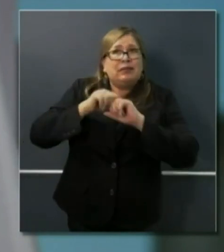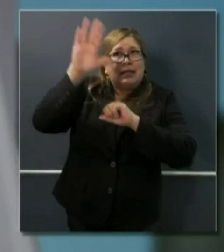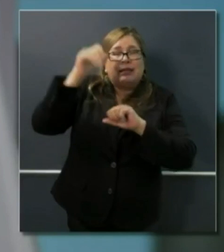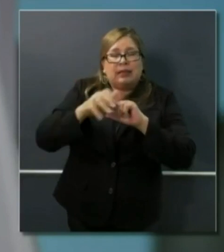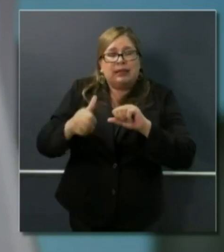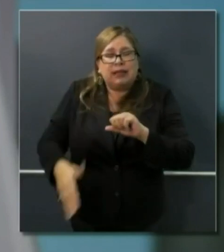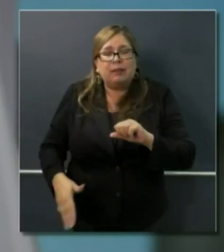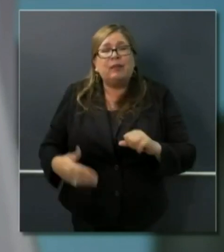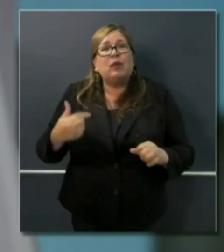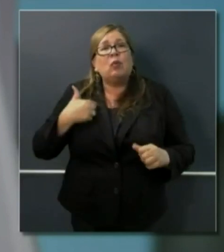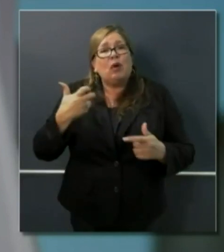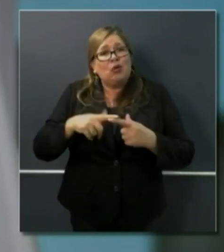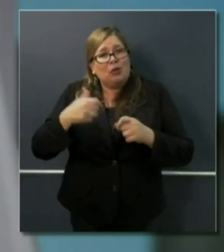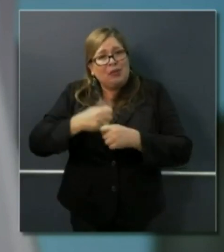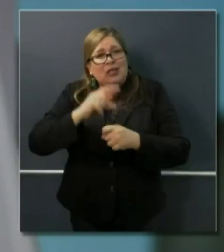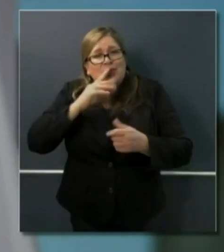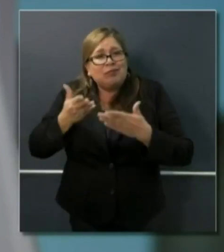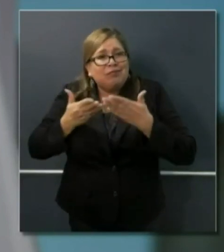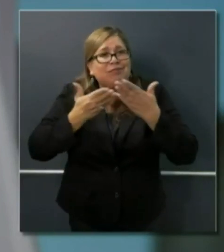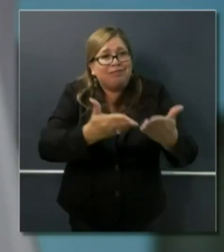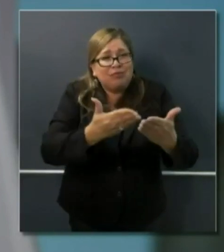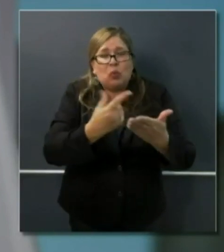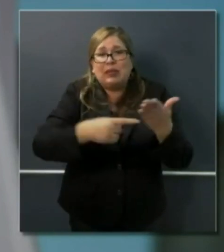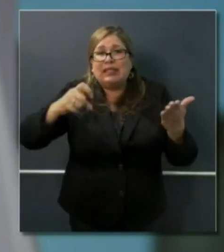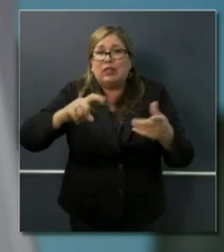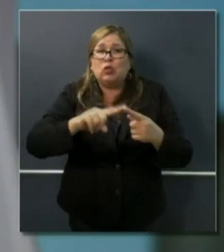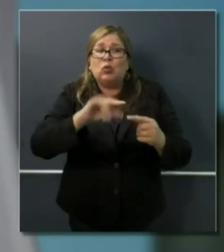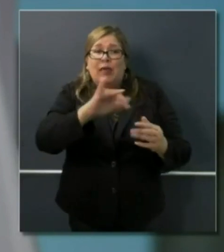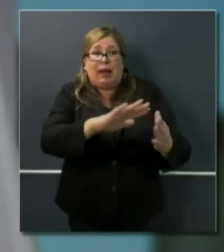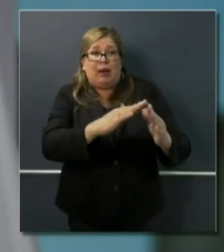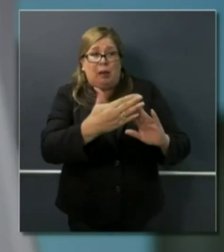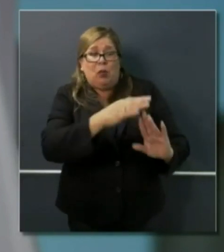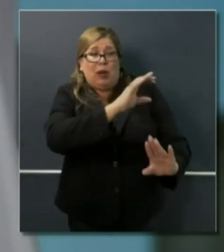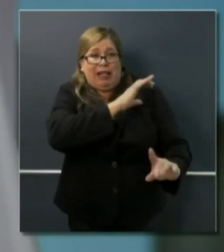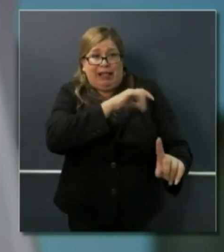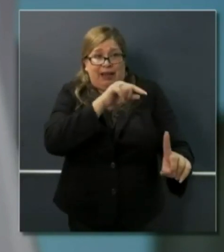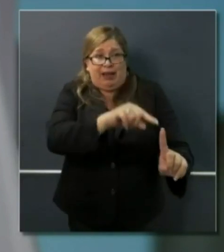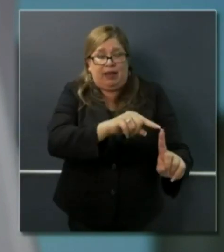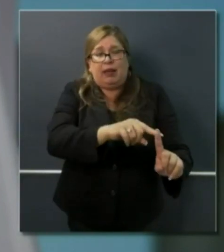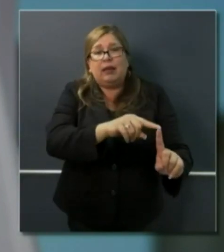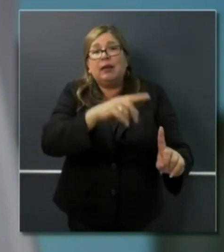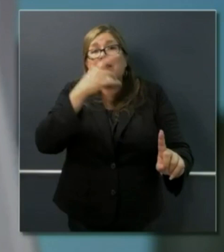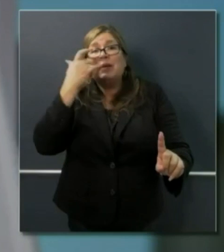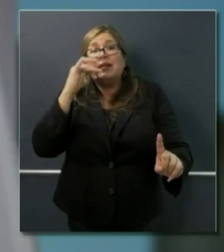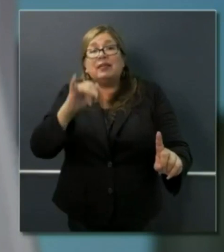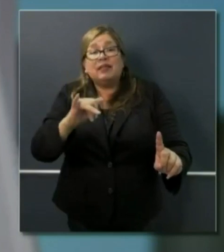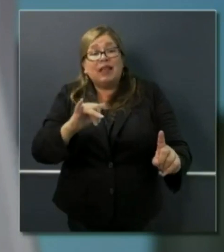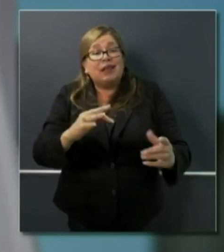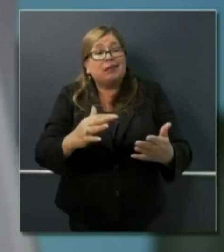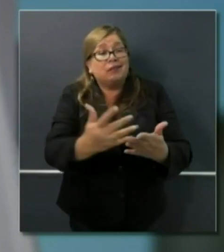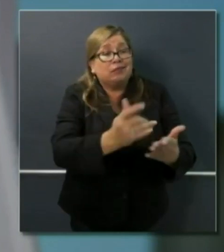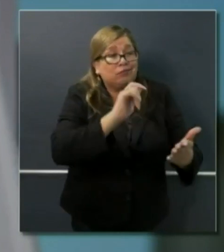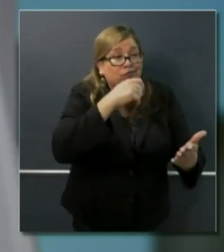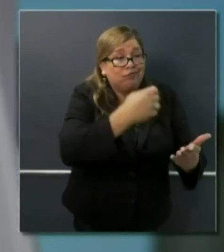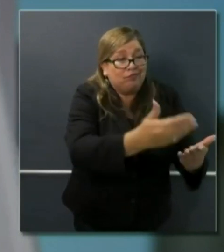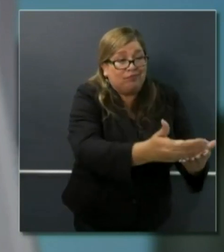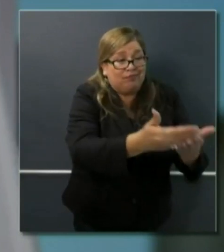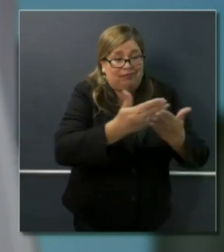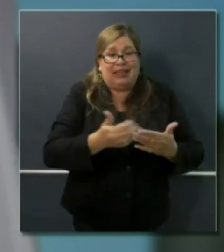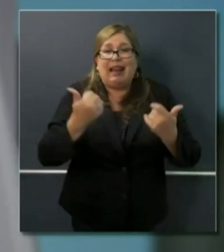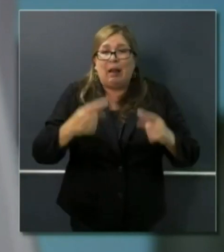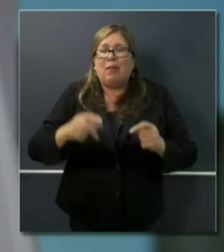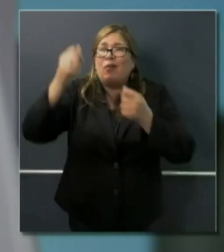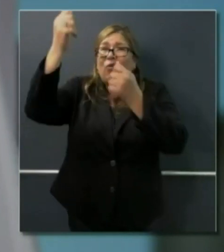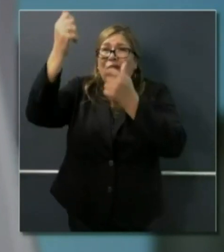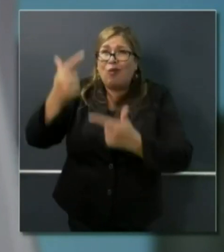those to community clinics so that specimen collection, which is the first step in getting a test done, can happen throughout the state.